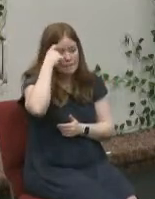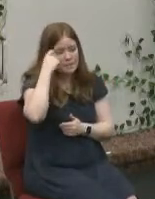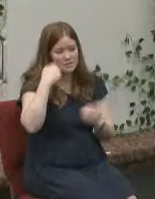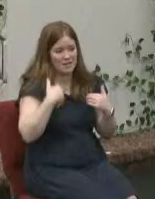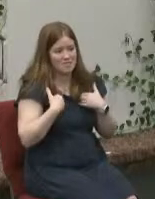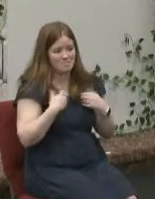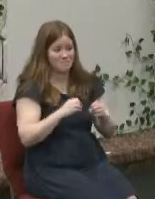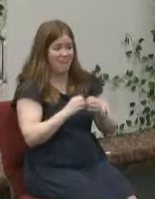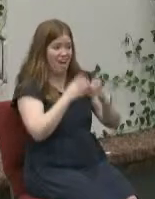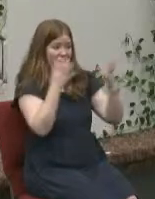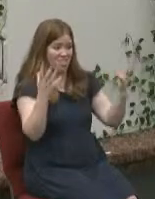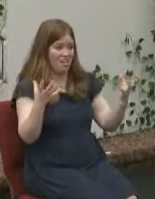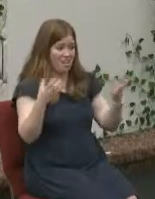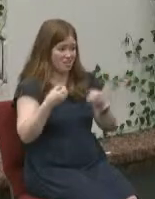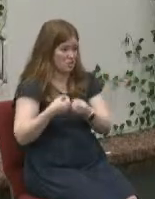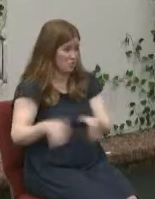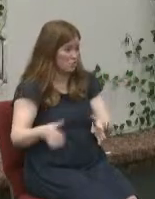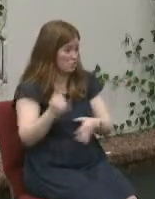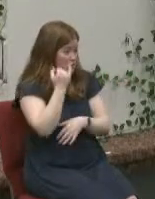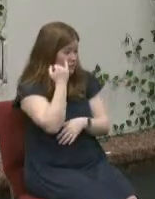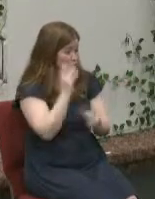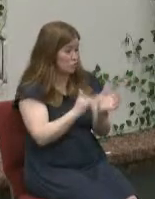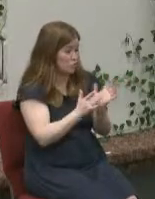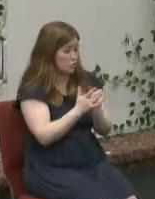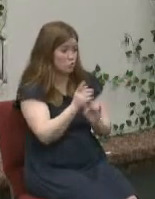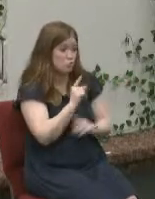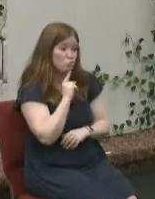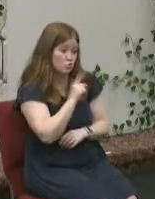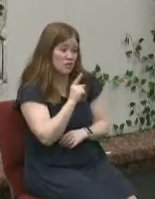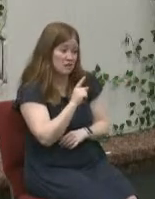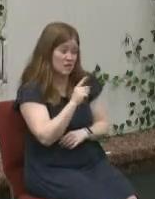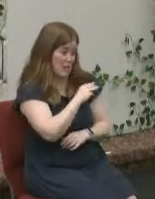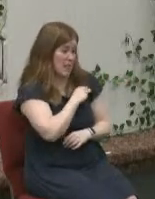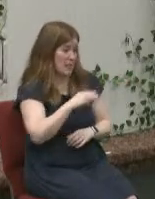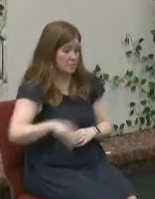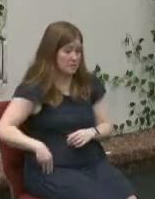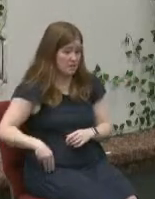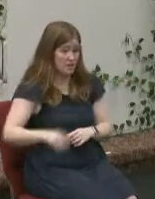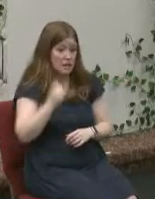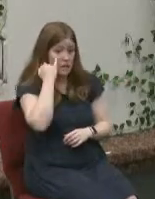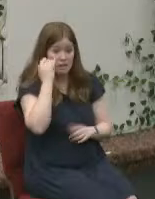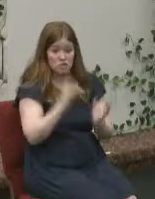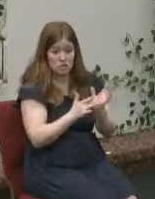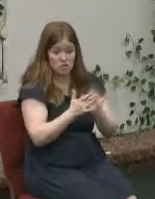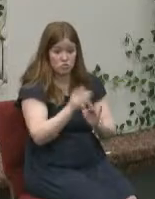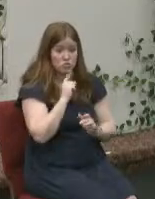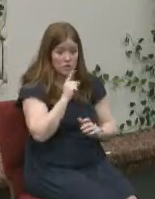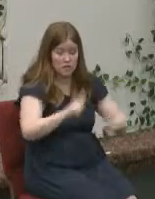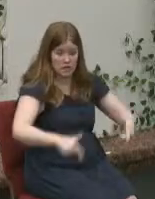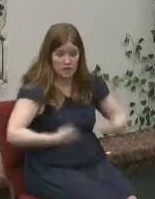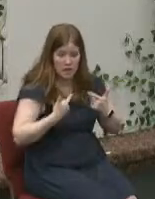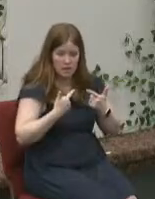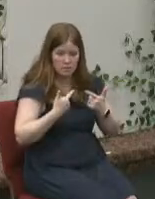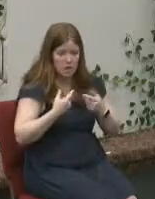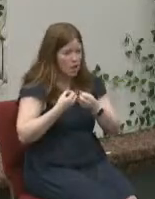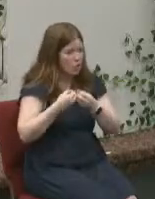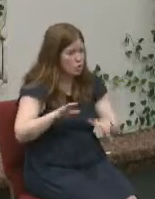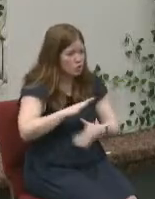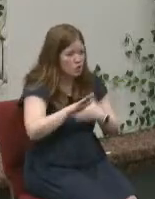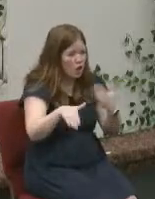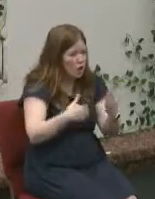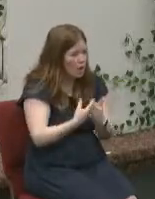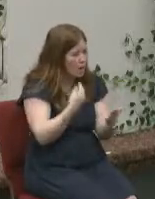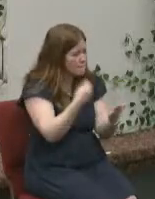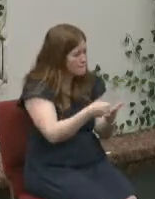lose if jesus was alive if jesus was alive they would lose all their money their power